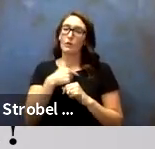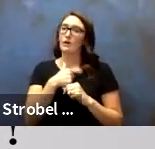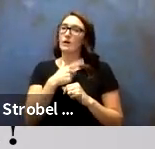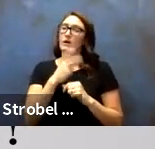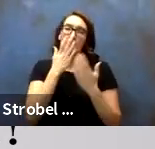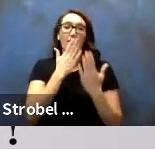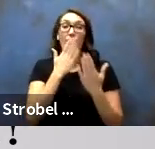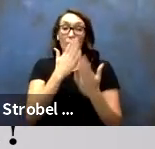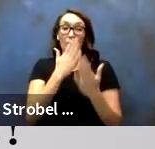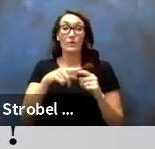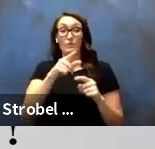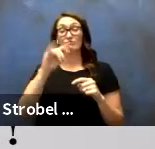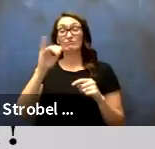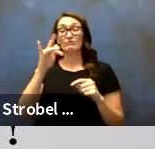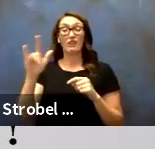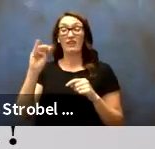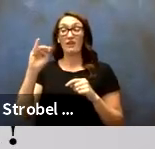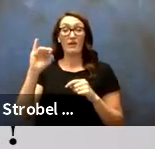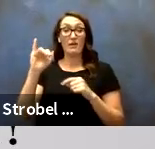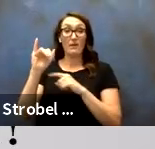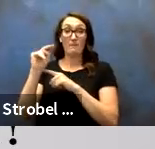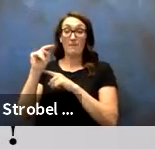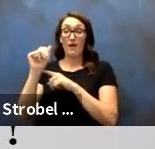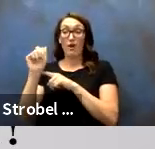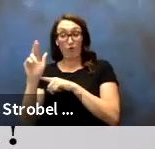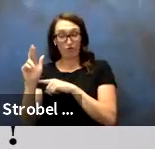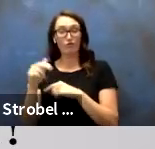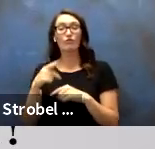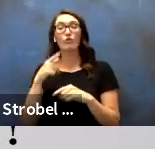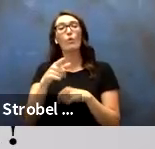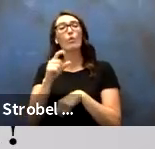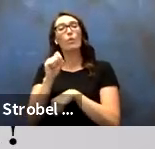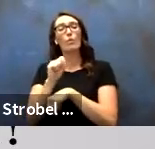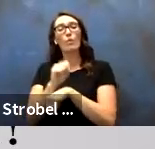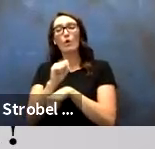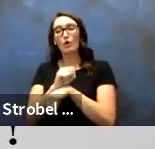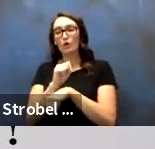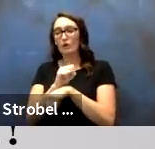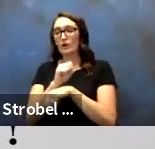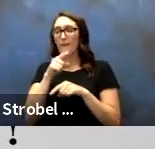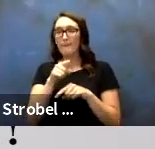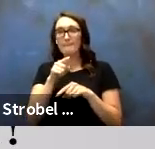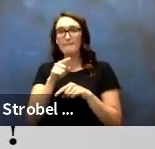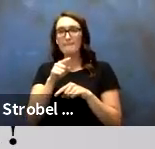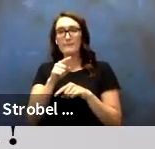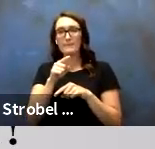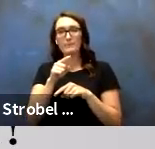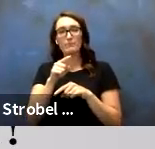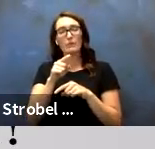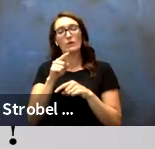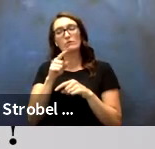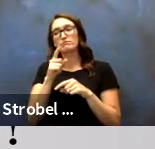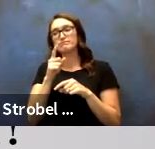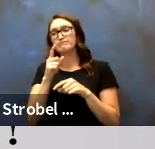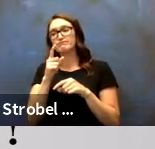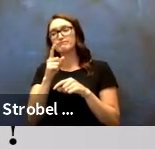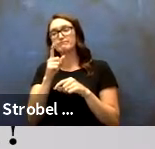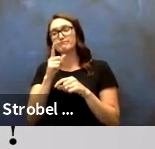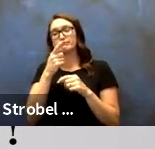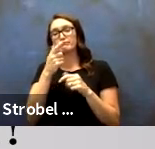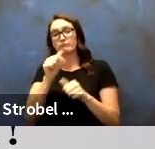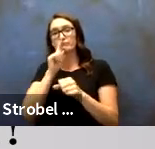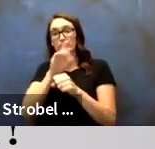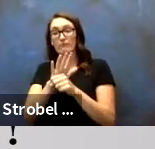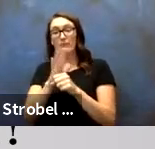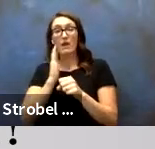of thanks to Jill Miner. Dr. Miner worked on making sure our Indian